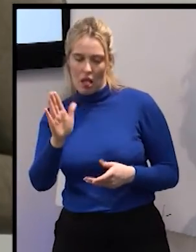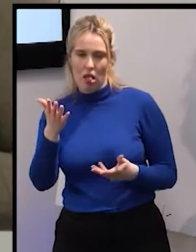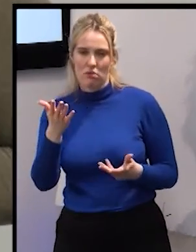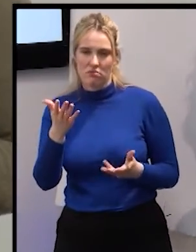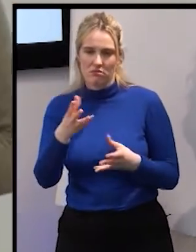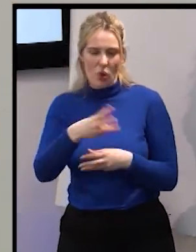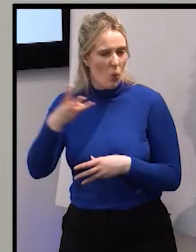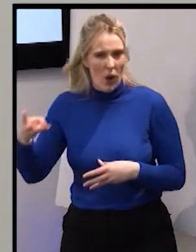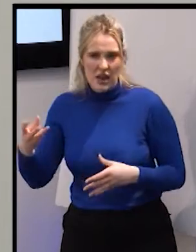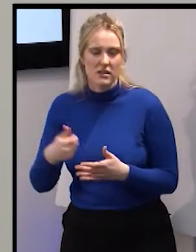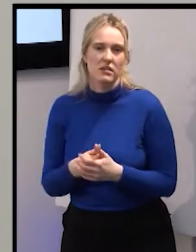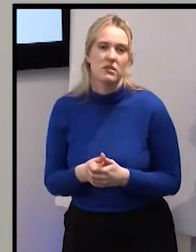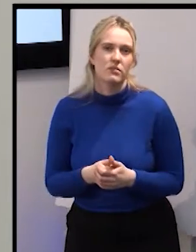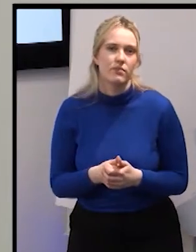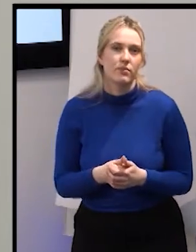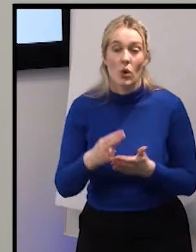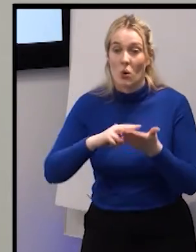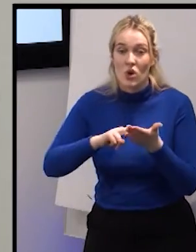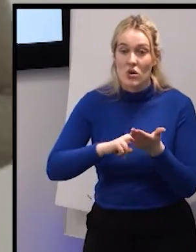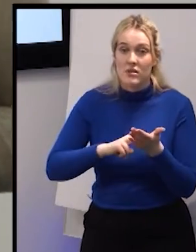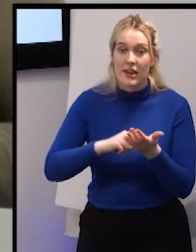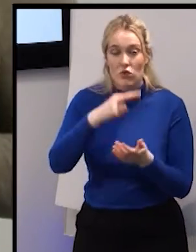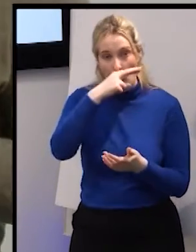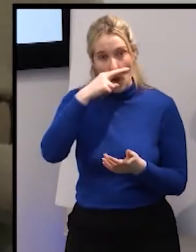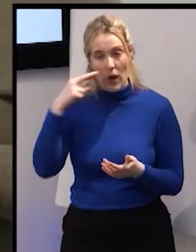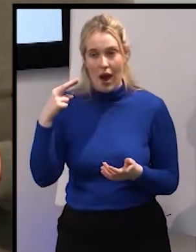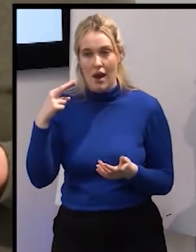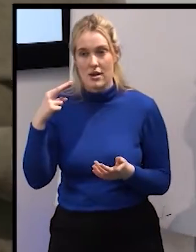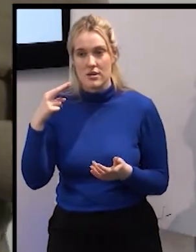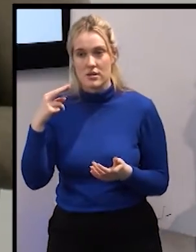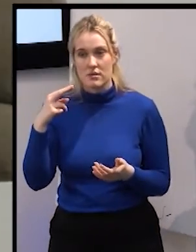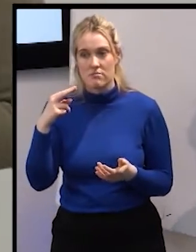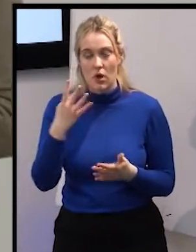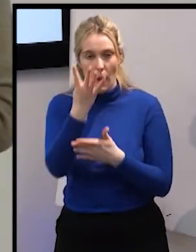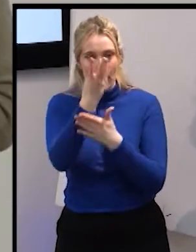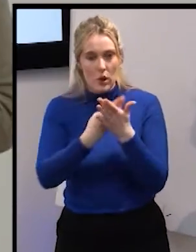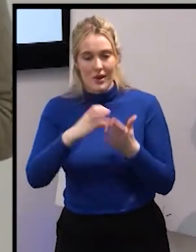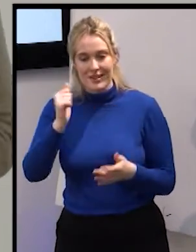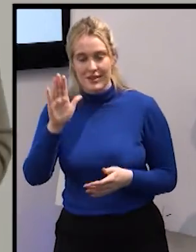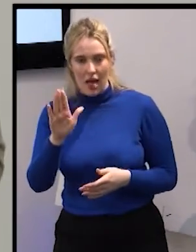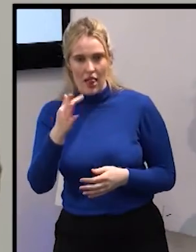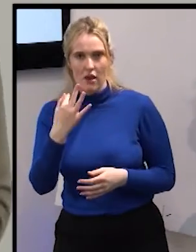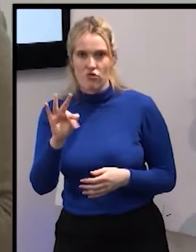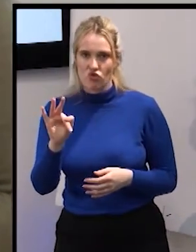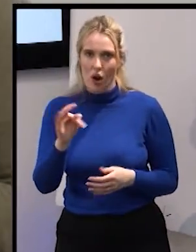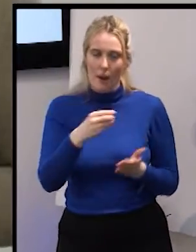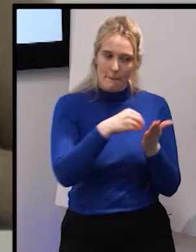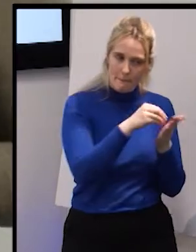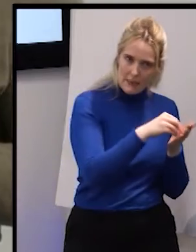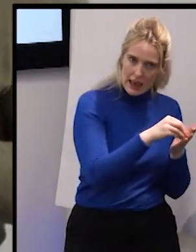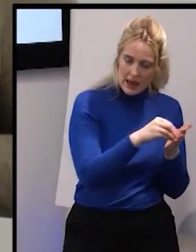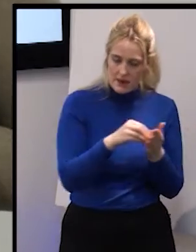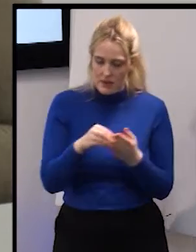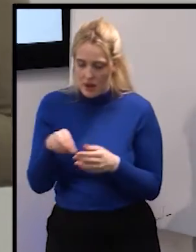say red blood cells from porks and in the powder form to understand how they can accumulate